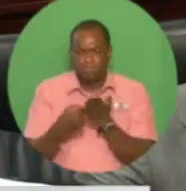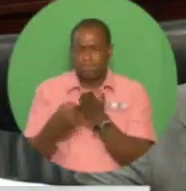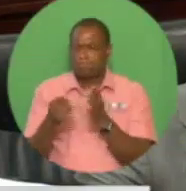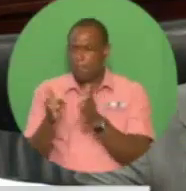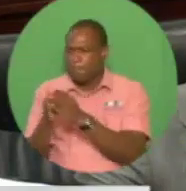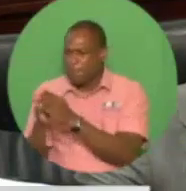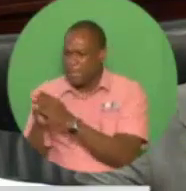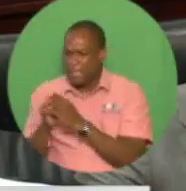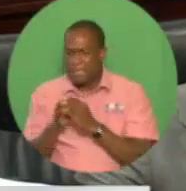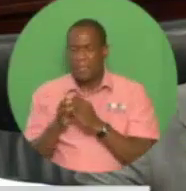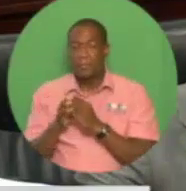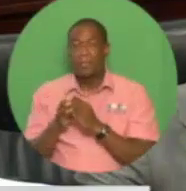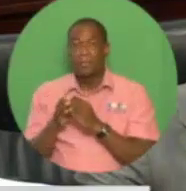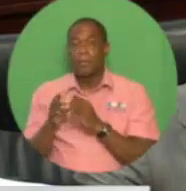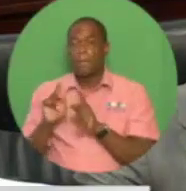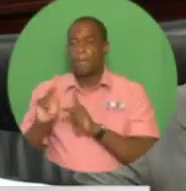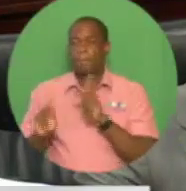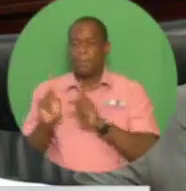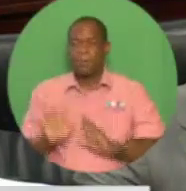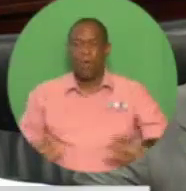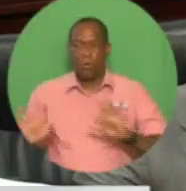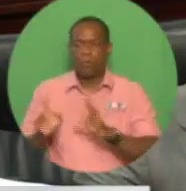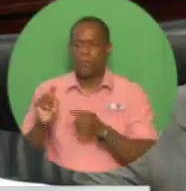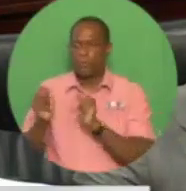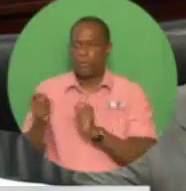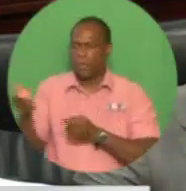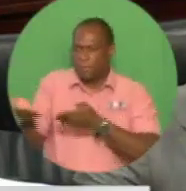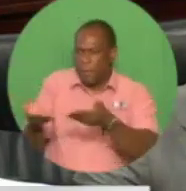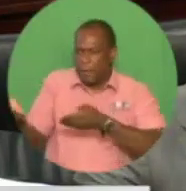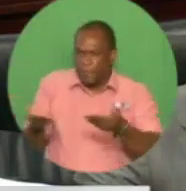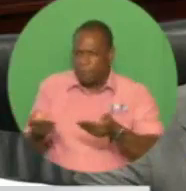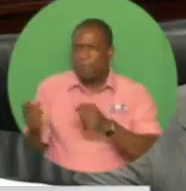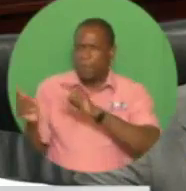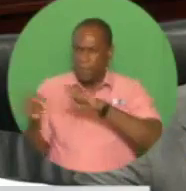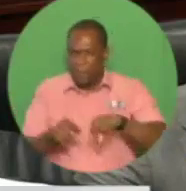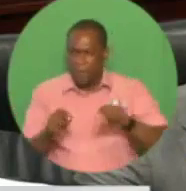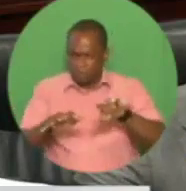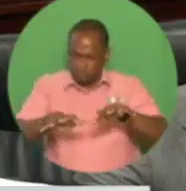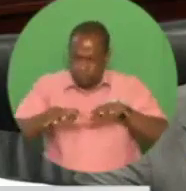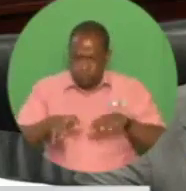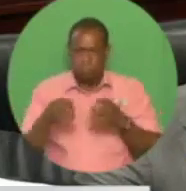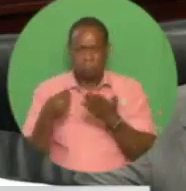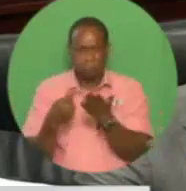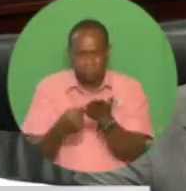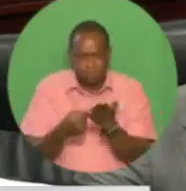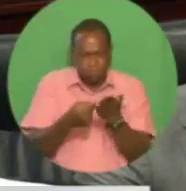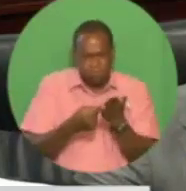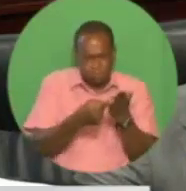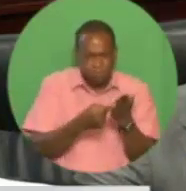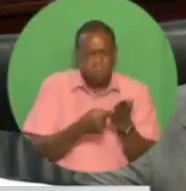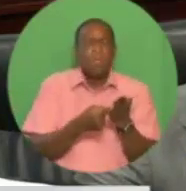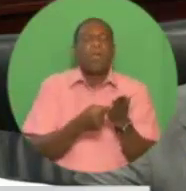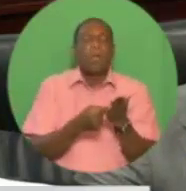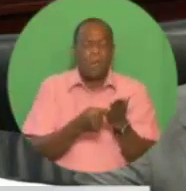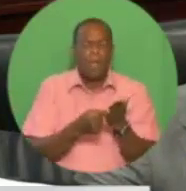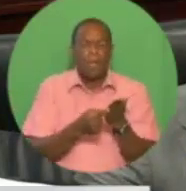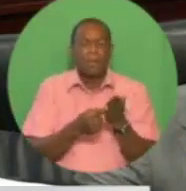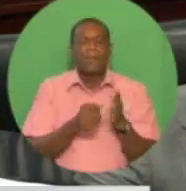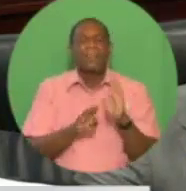society. In keeping with the times, we have modified Vision 2020, creating in the process Vision 2030.